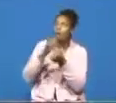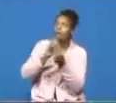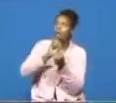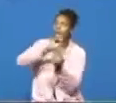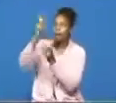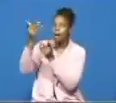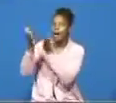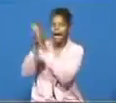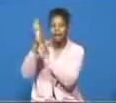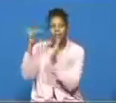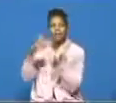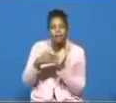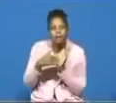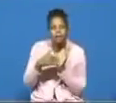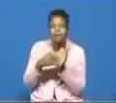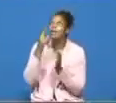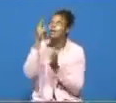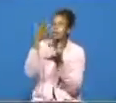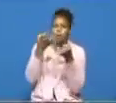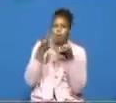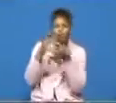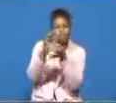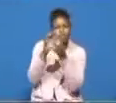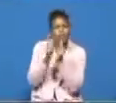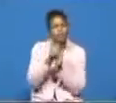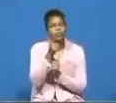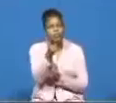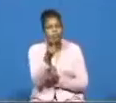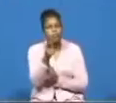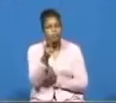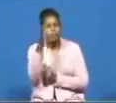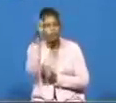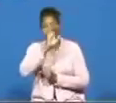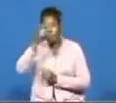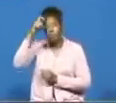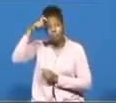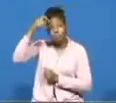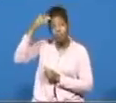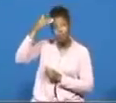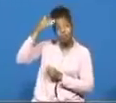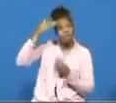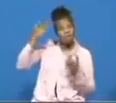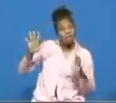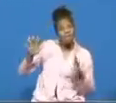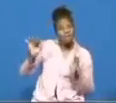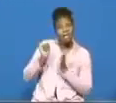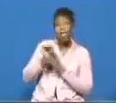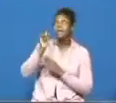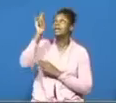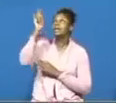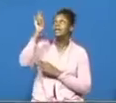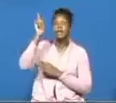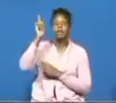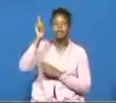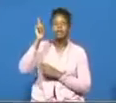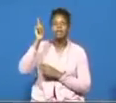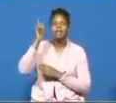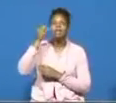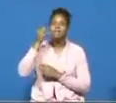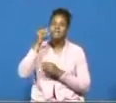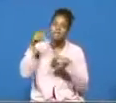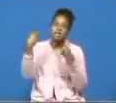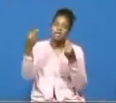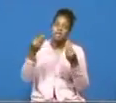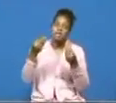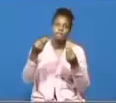have with you are you hearing me somebody god in his wisdom knows that he would give if he would give many